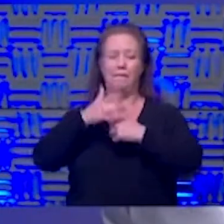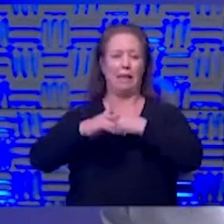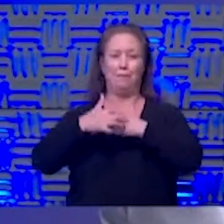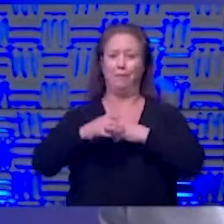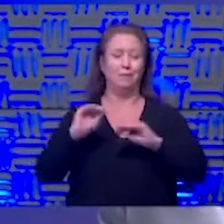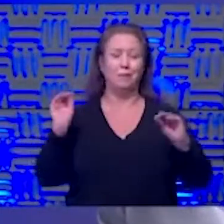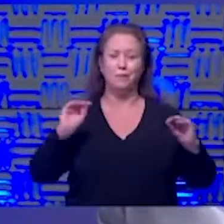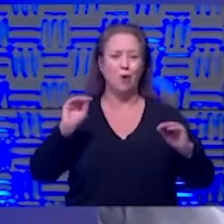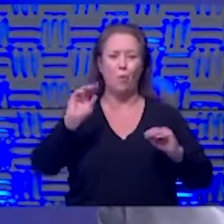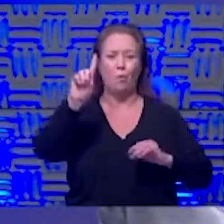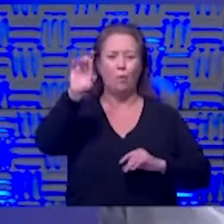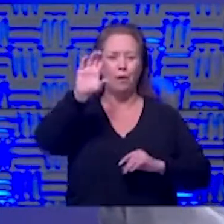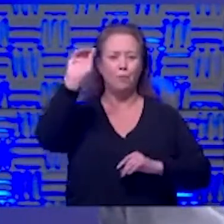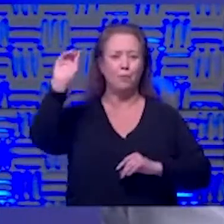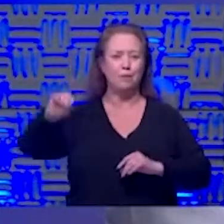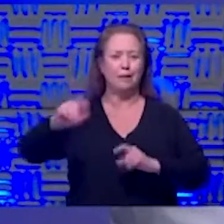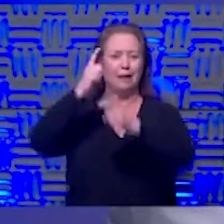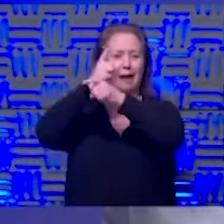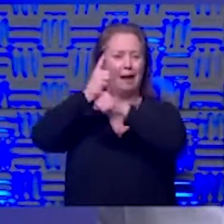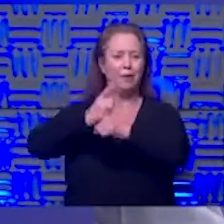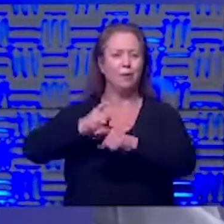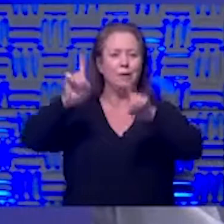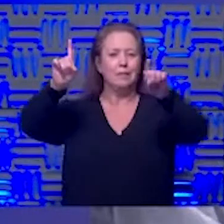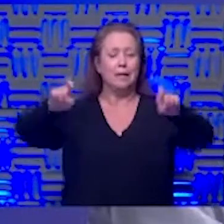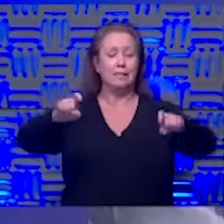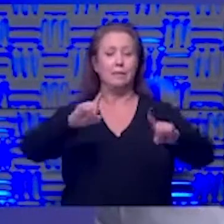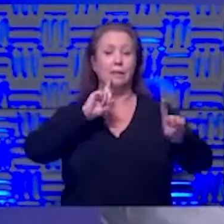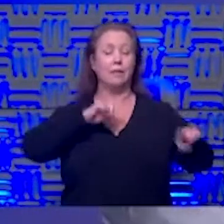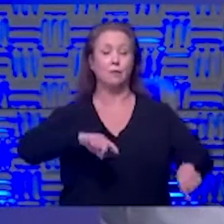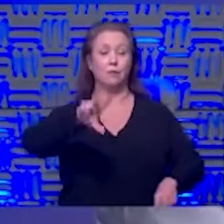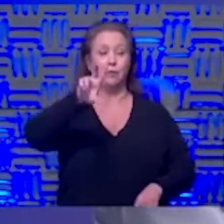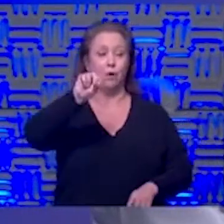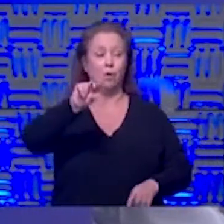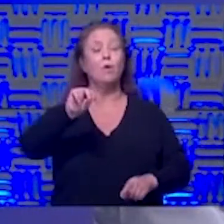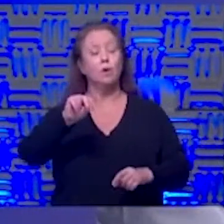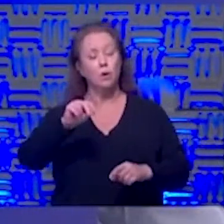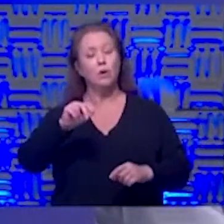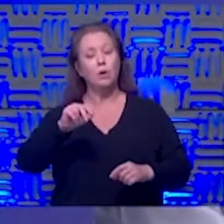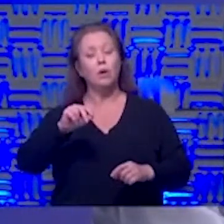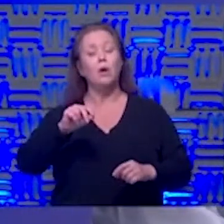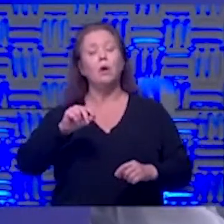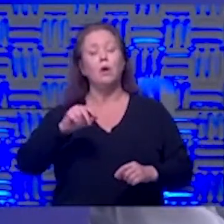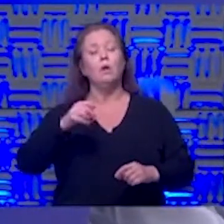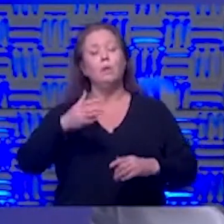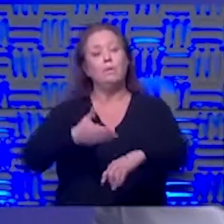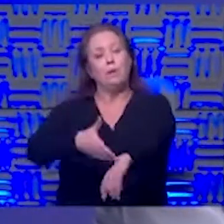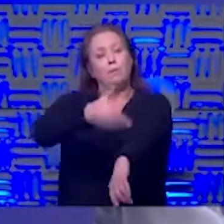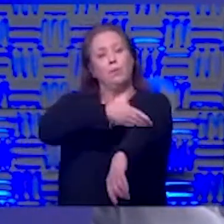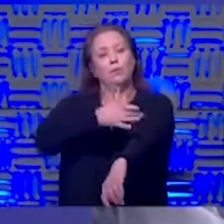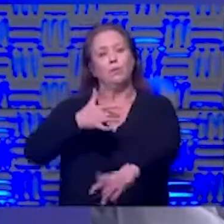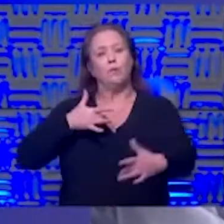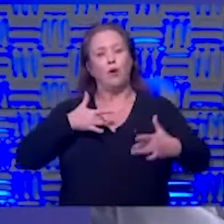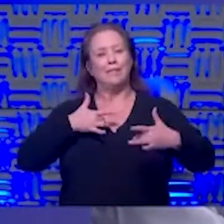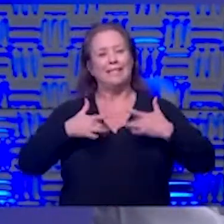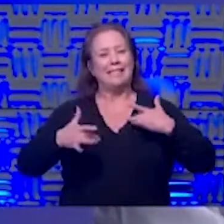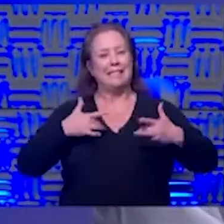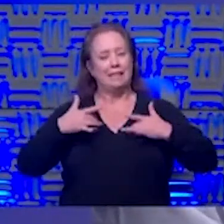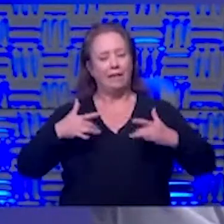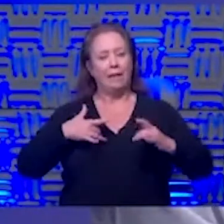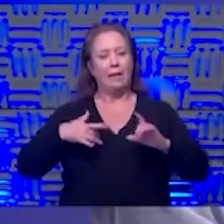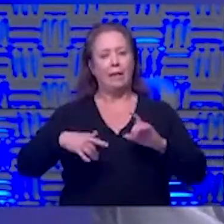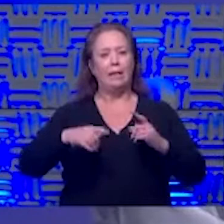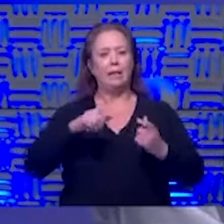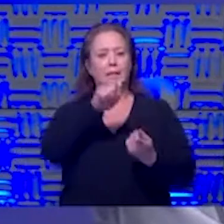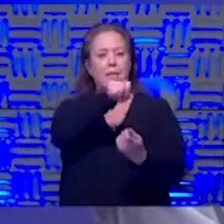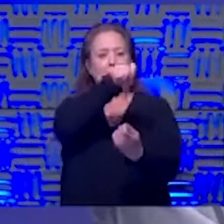so the answer to that is no we have gotten better sensitivity specificity positive